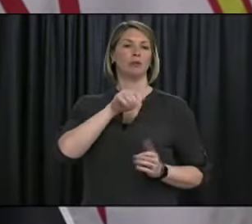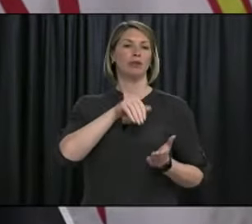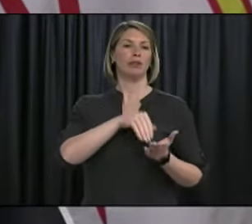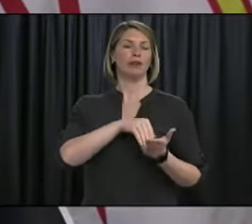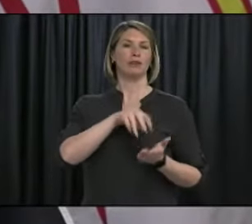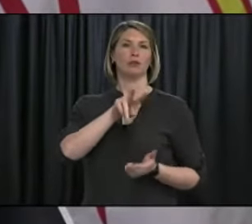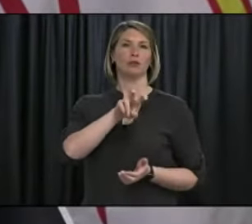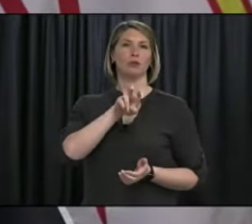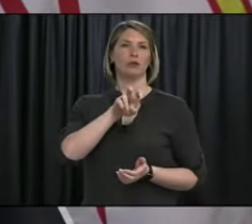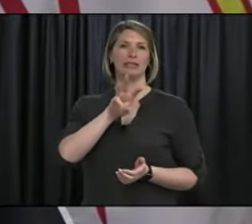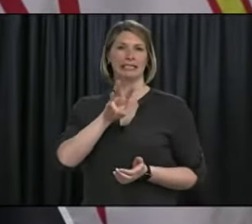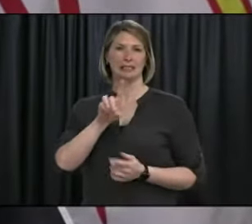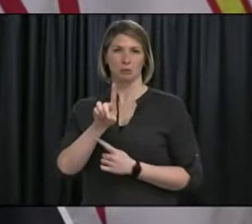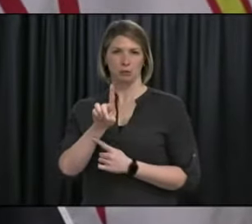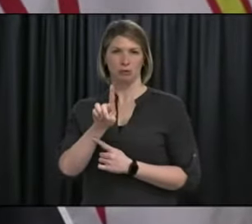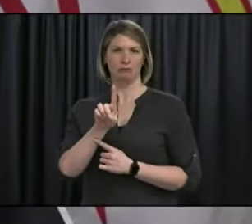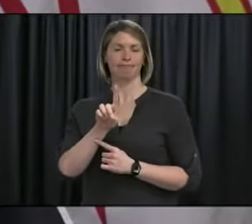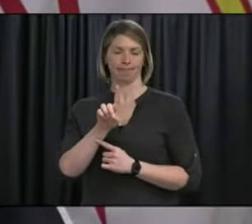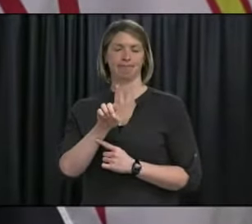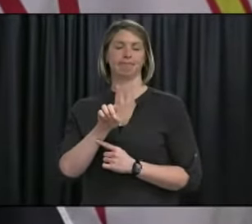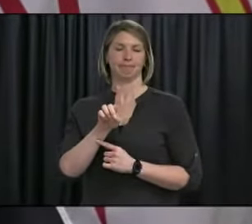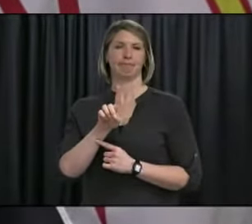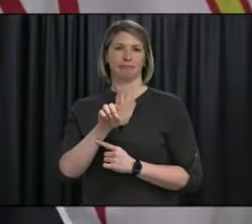people have been tested to date.